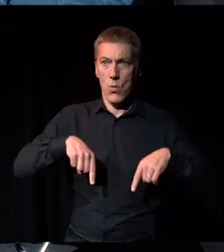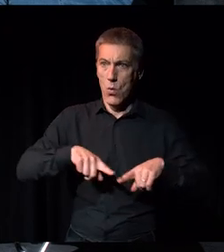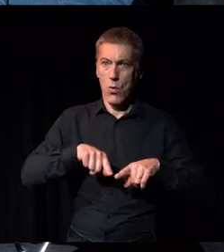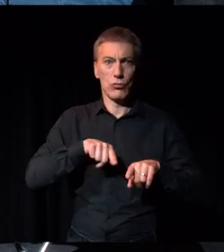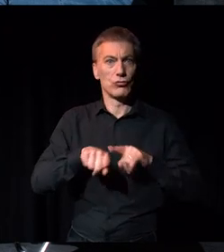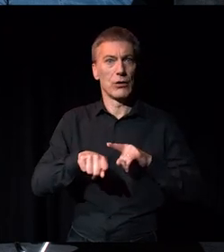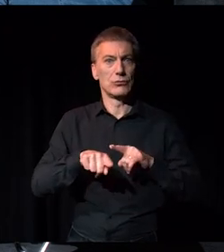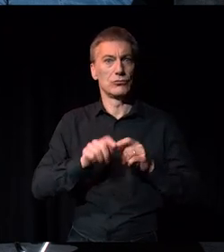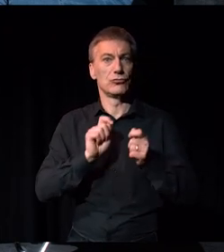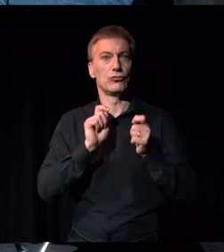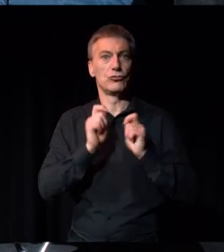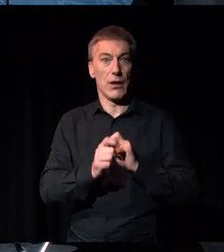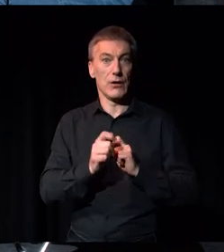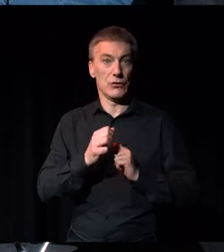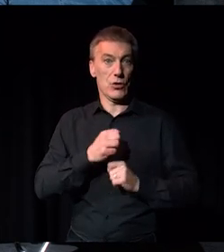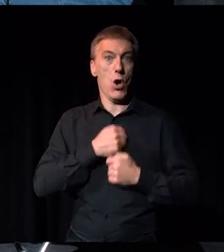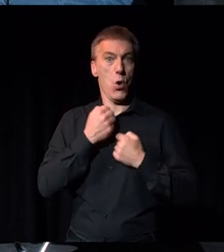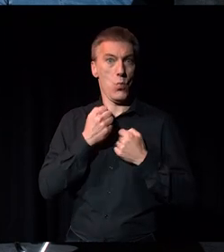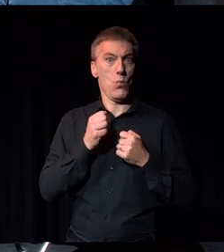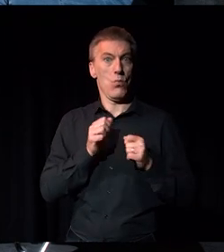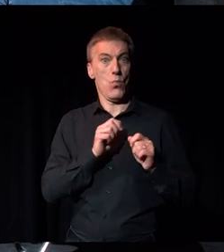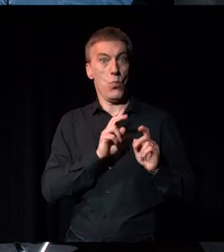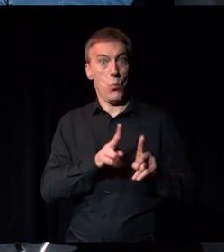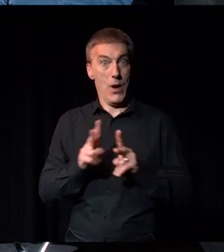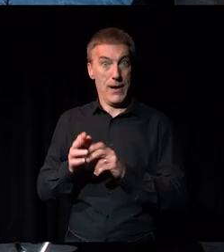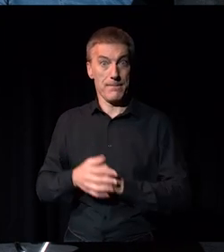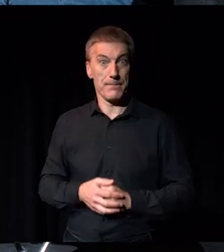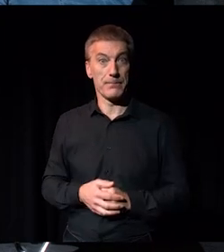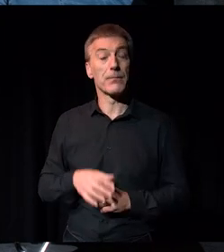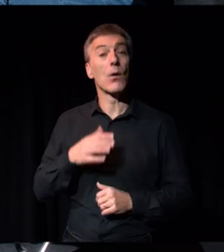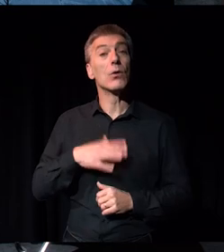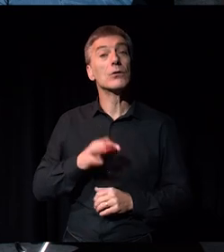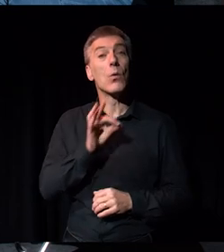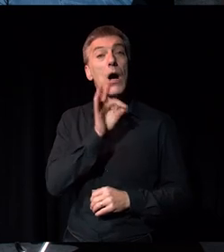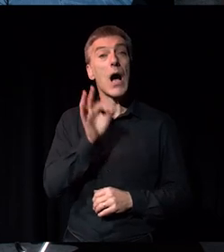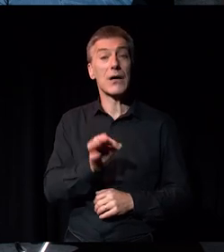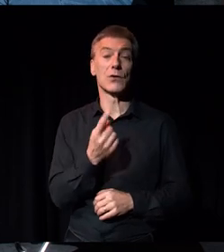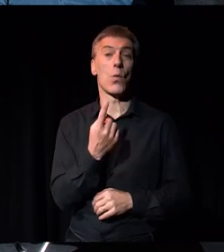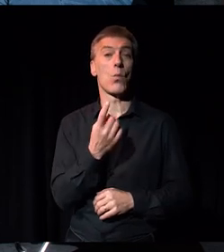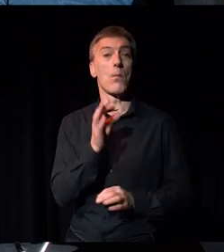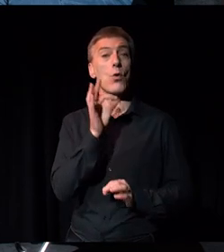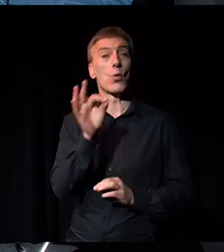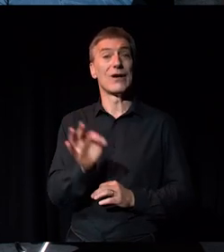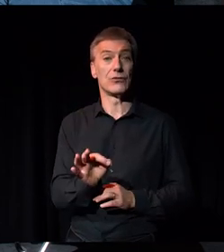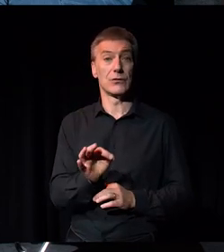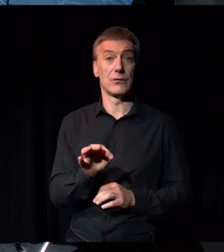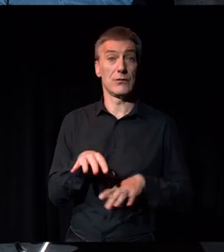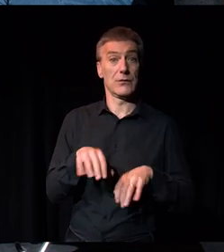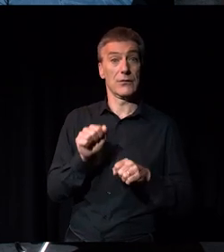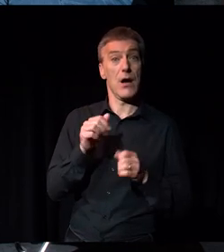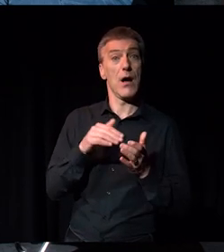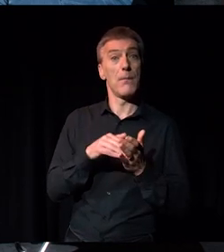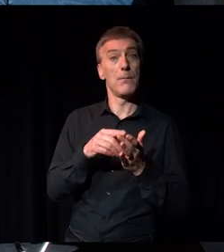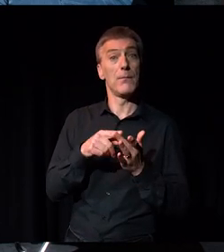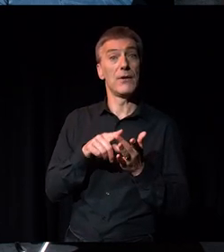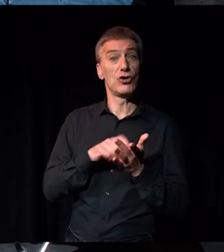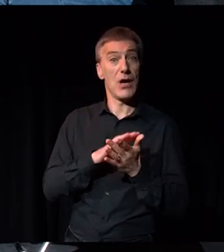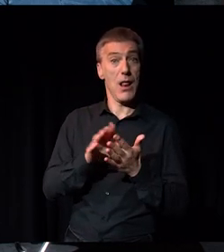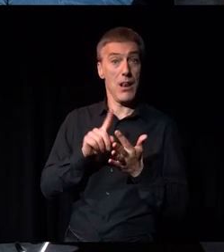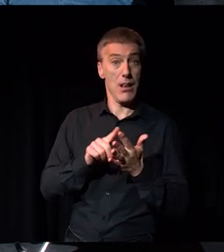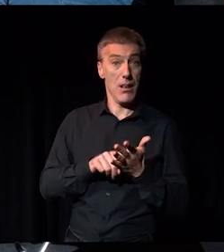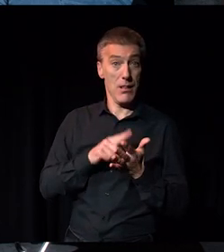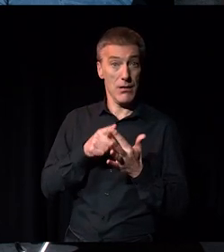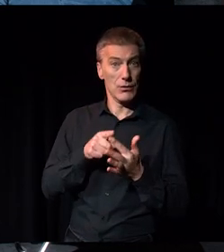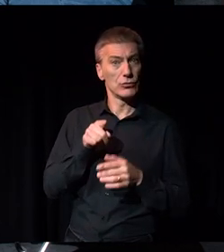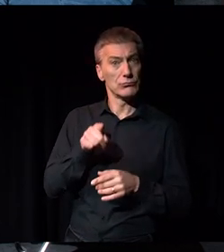try and change in our own respective ways. I'd like to ask you both one last question, starting with you, Michelle, which is